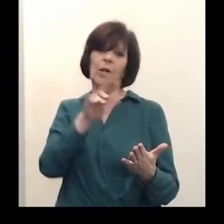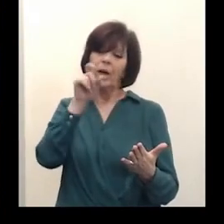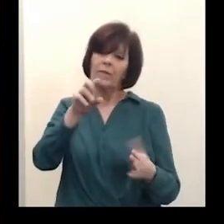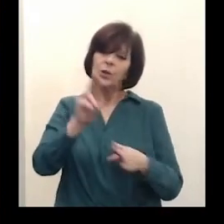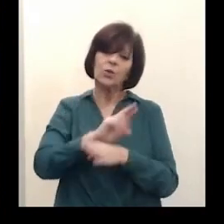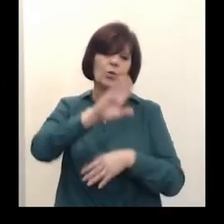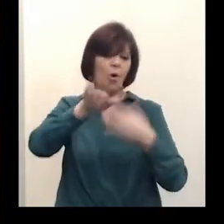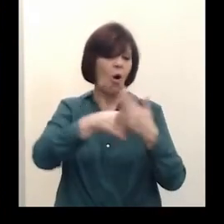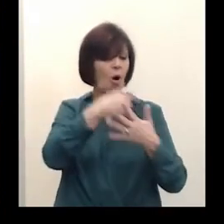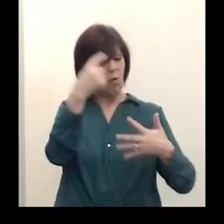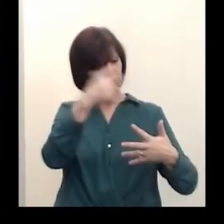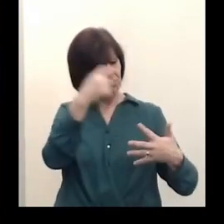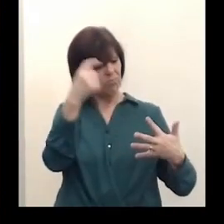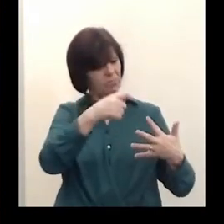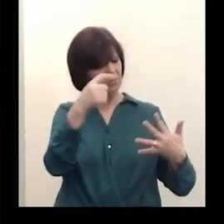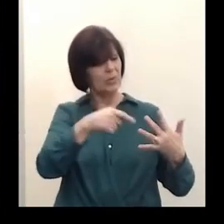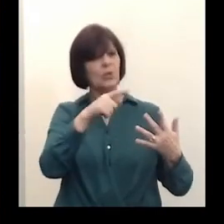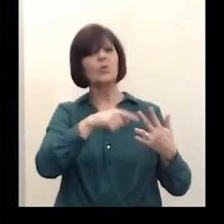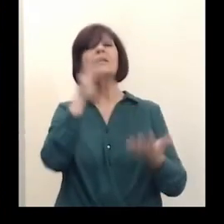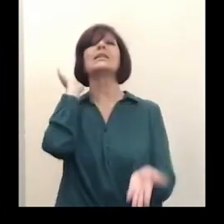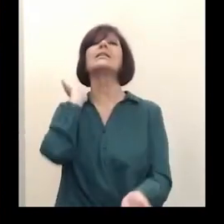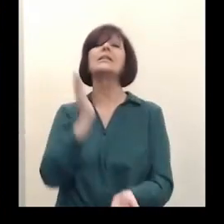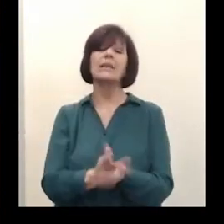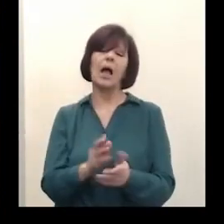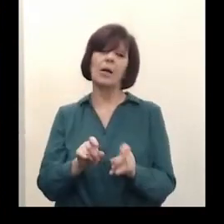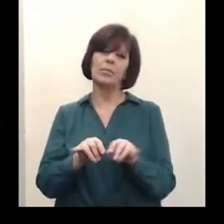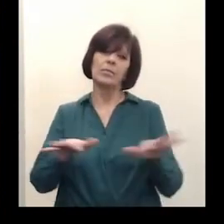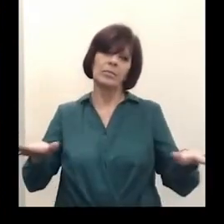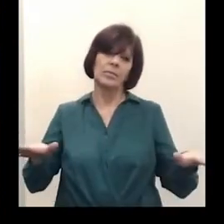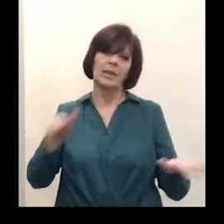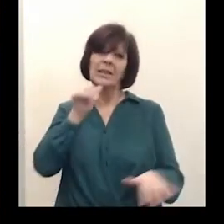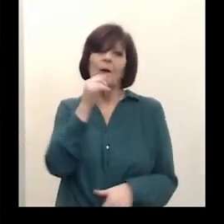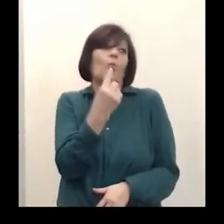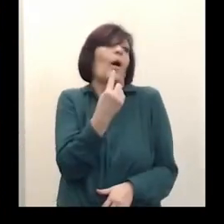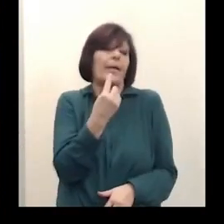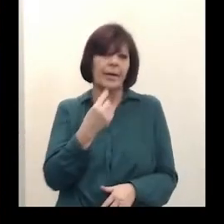to be able to stop transmission not just one and masks work.